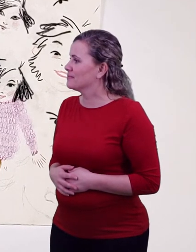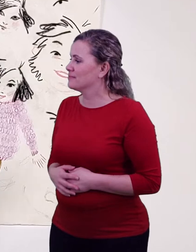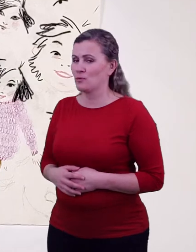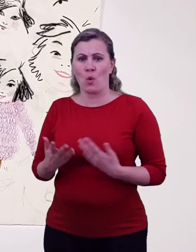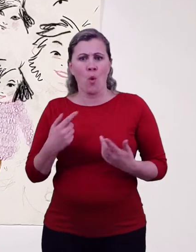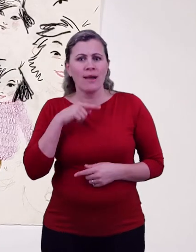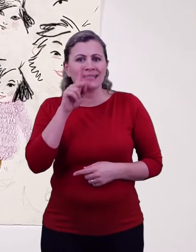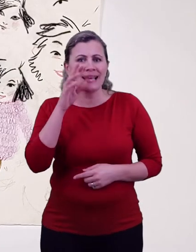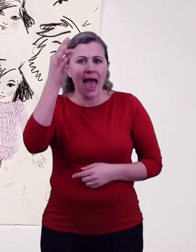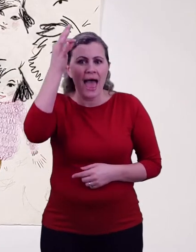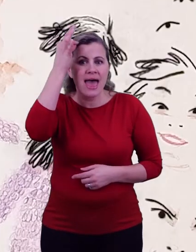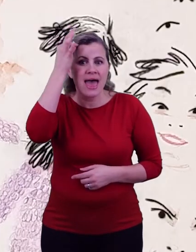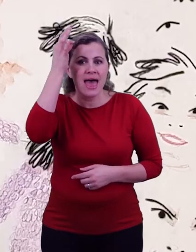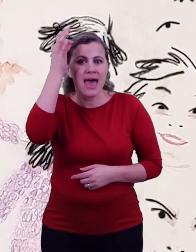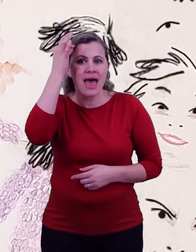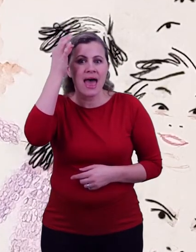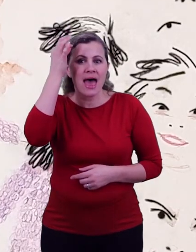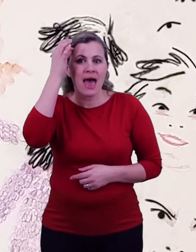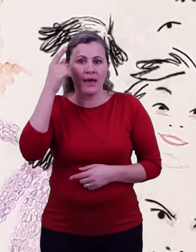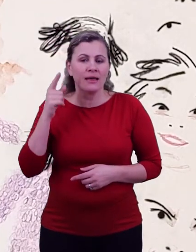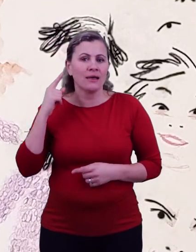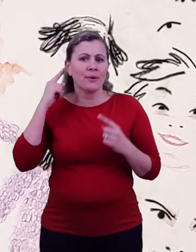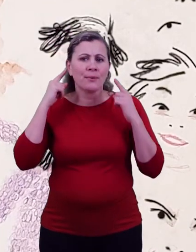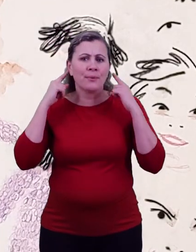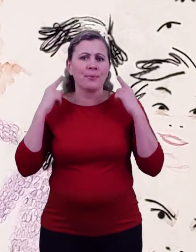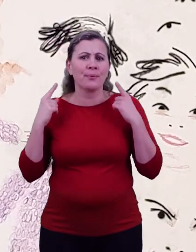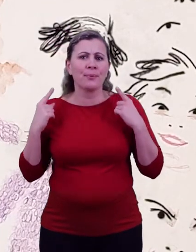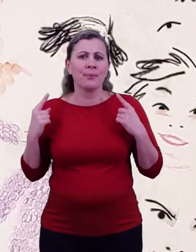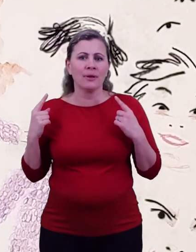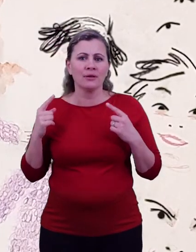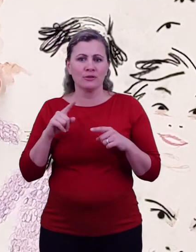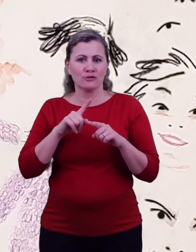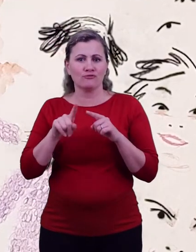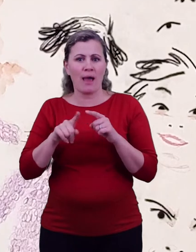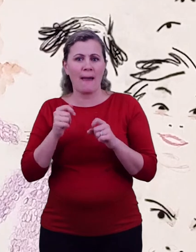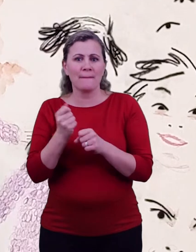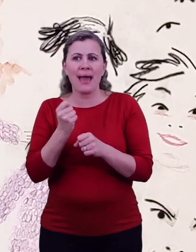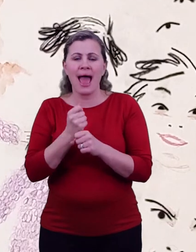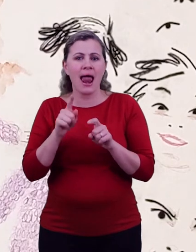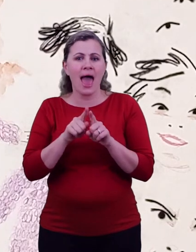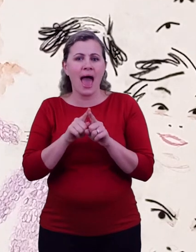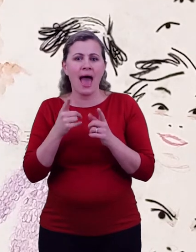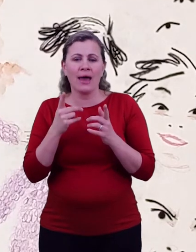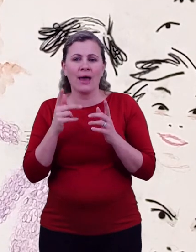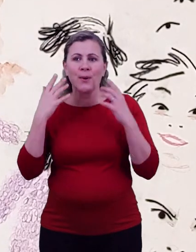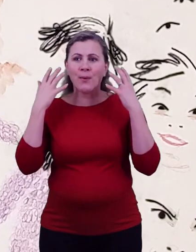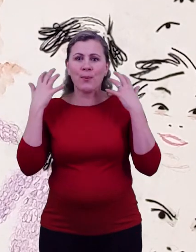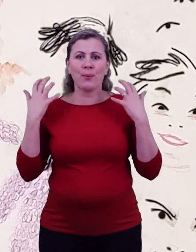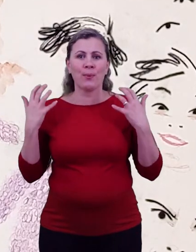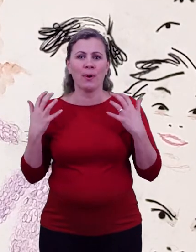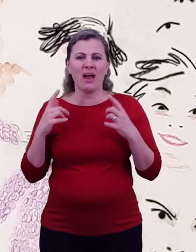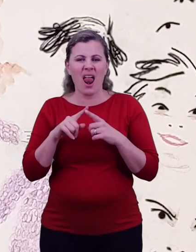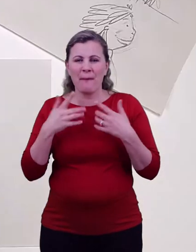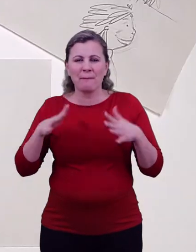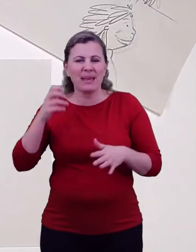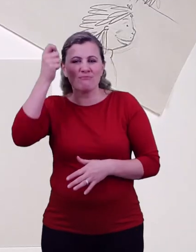feature to focus on. I wanted Orani's hair to look messy so I'm going to use a wiggly line to capture her unbrushed hair.